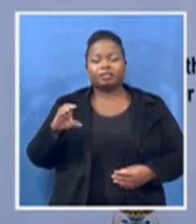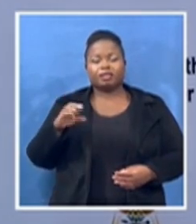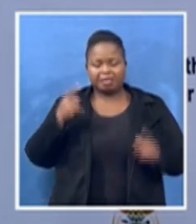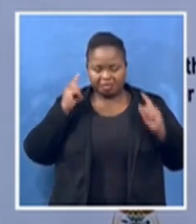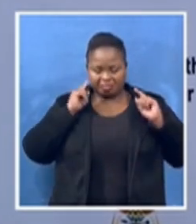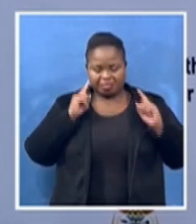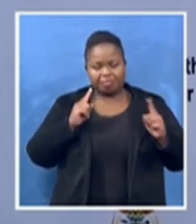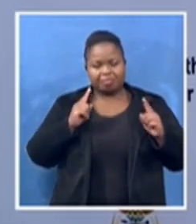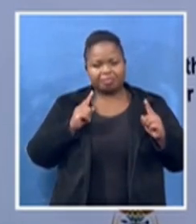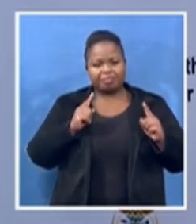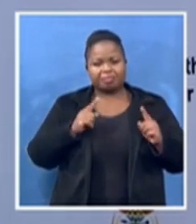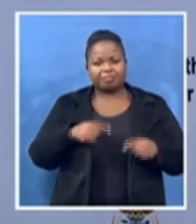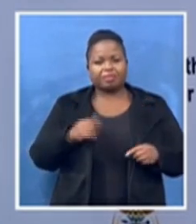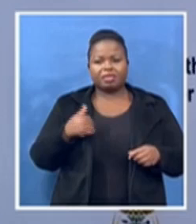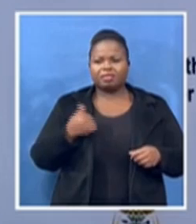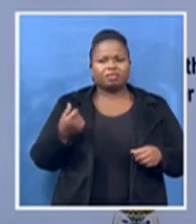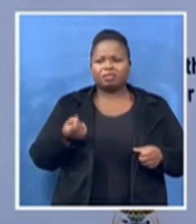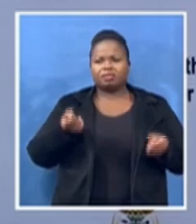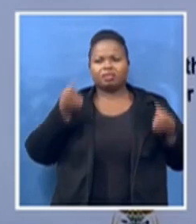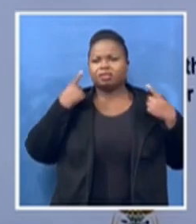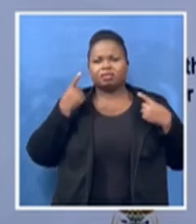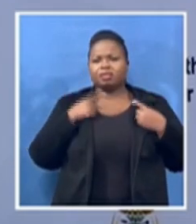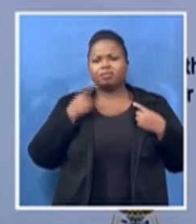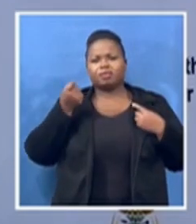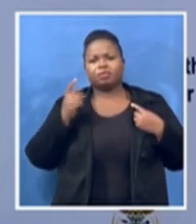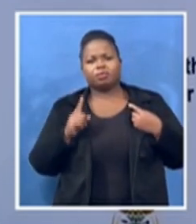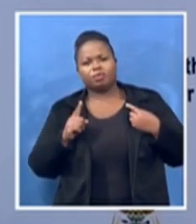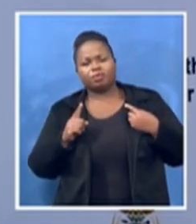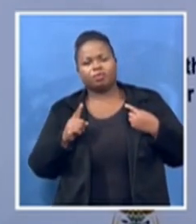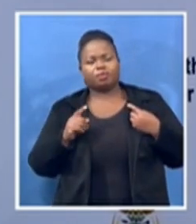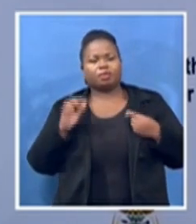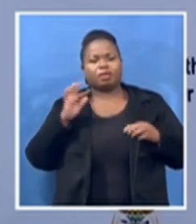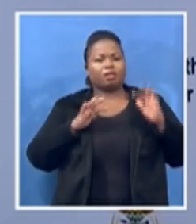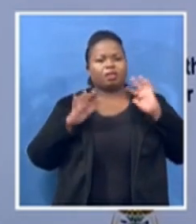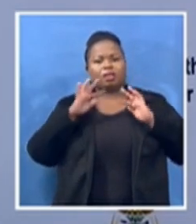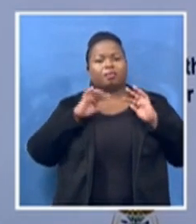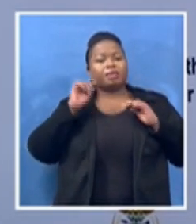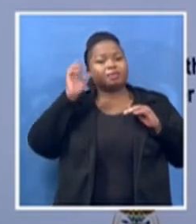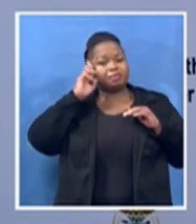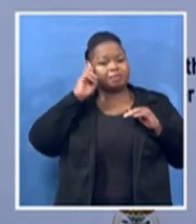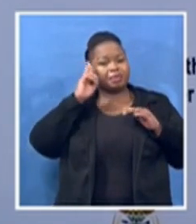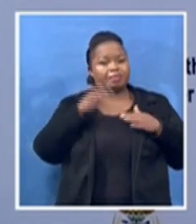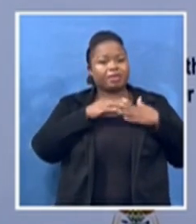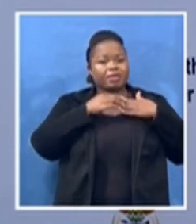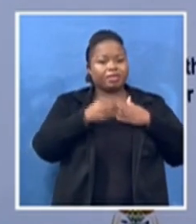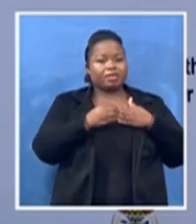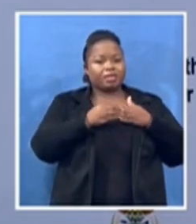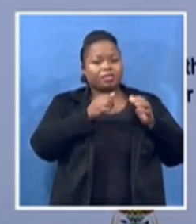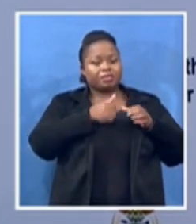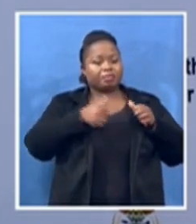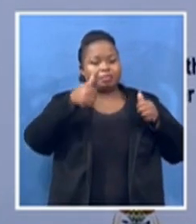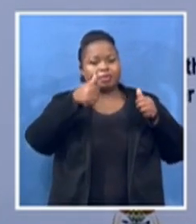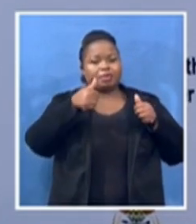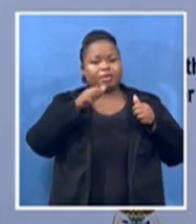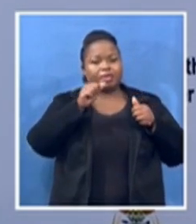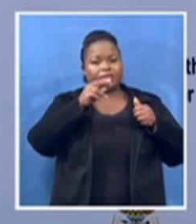Remember that the leadership of the ANC was a learned gentleman of note.